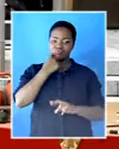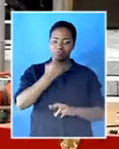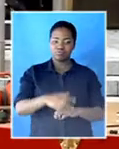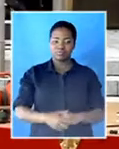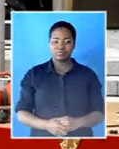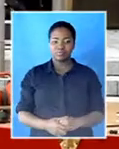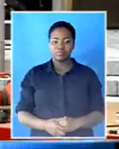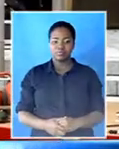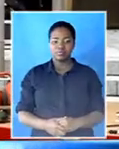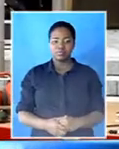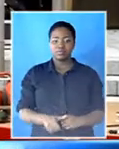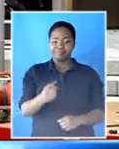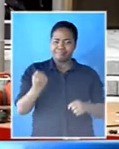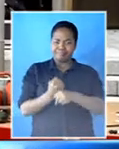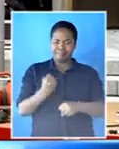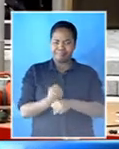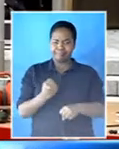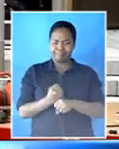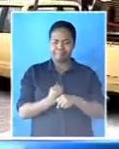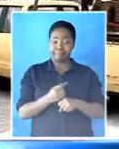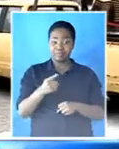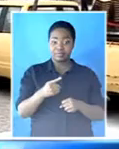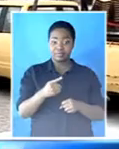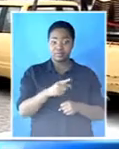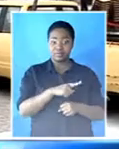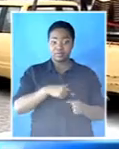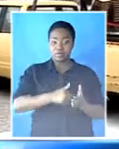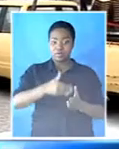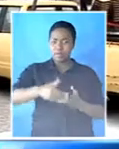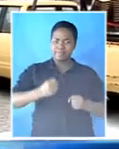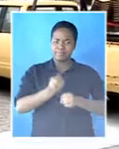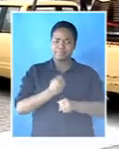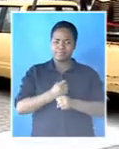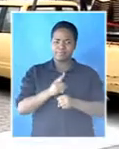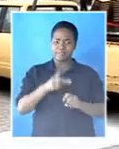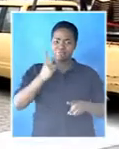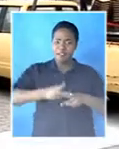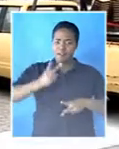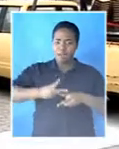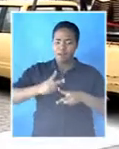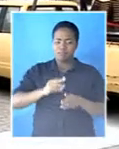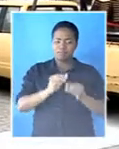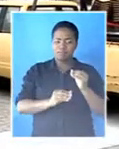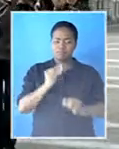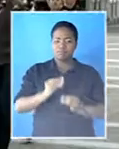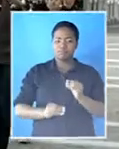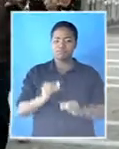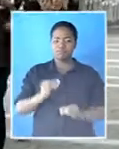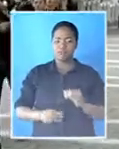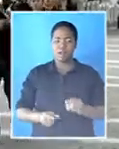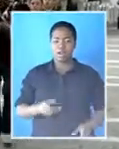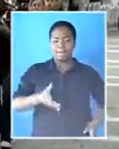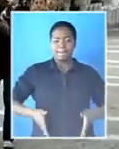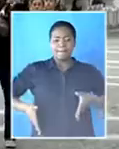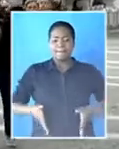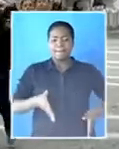It's been all hands on deck this long weekend. Putting on the final touches and rehearsing the pomp